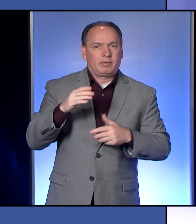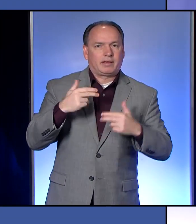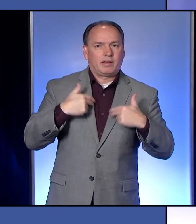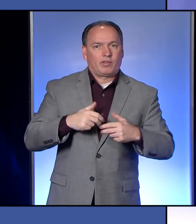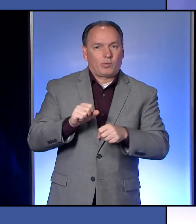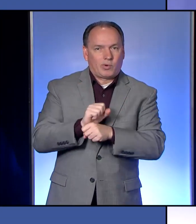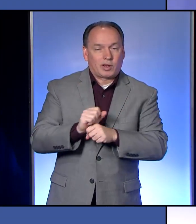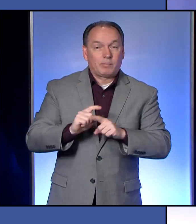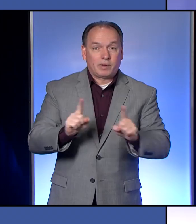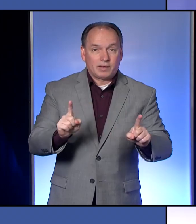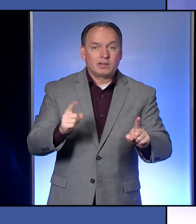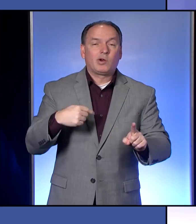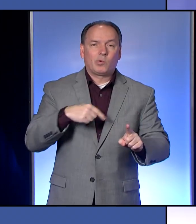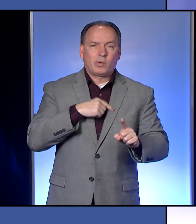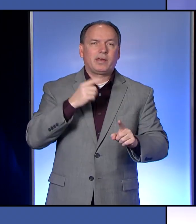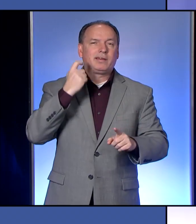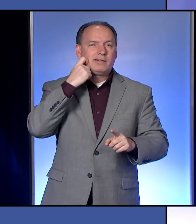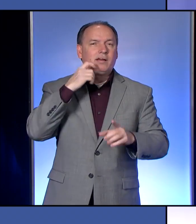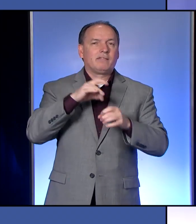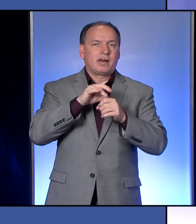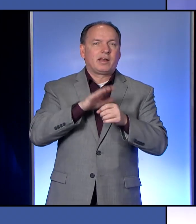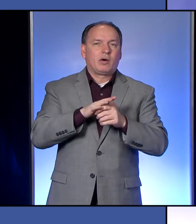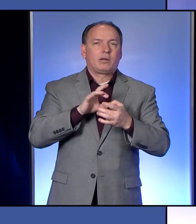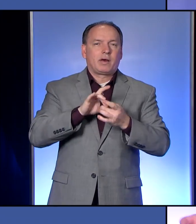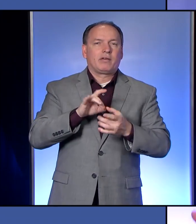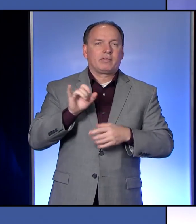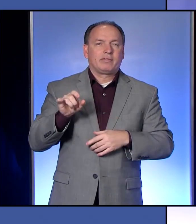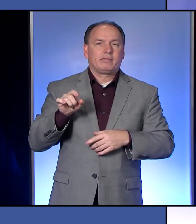But we found out about this